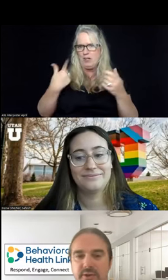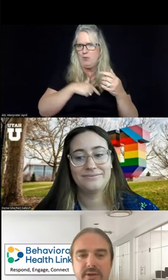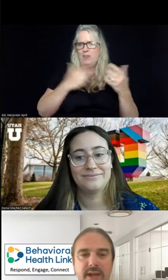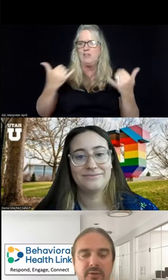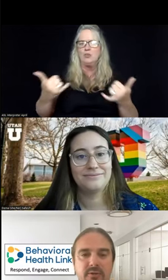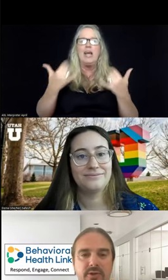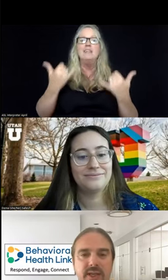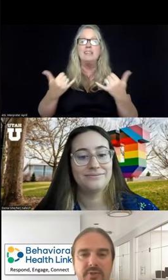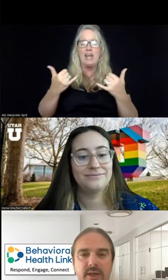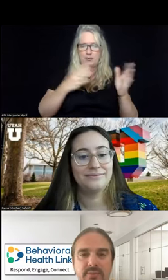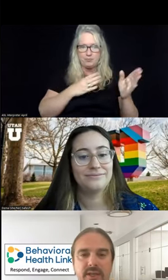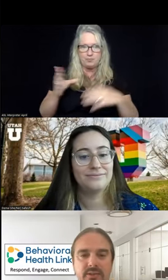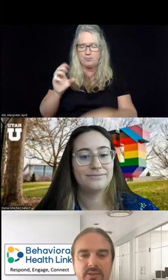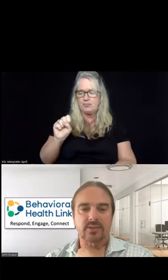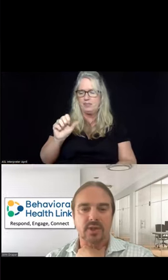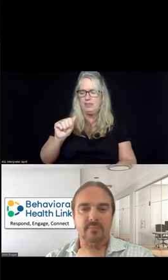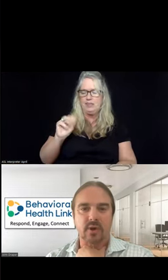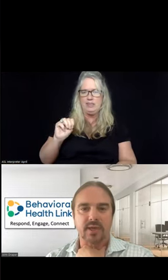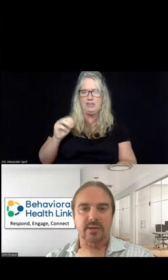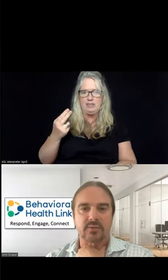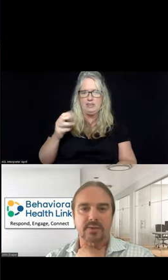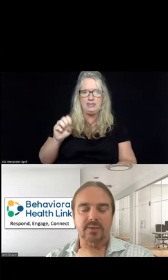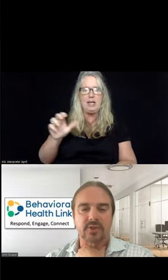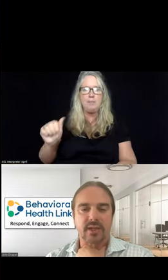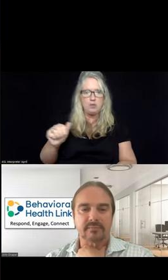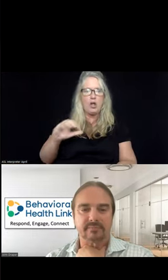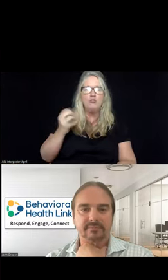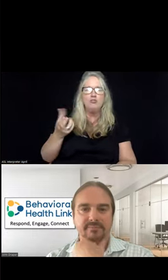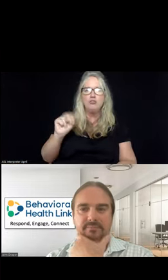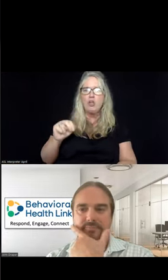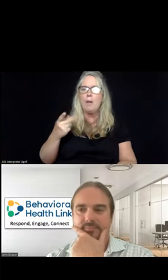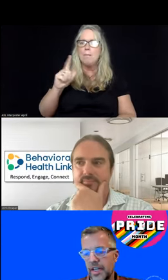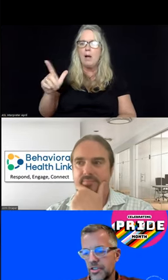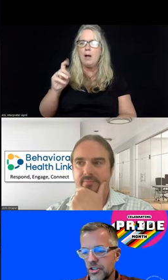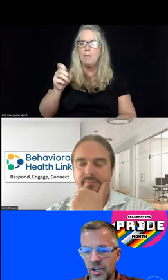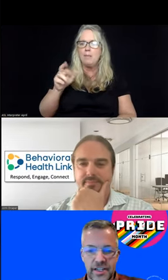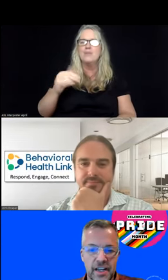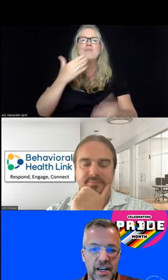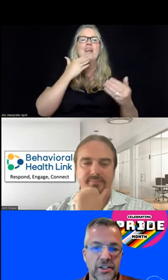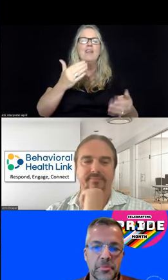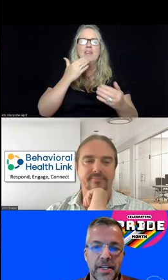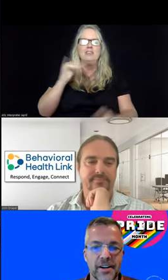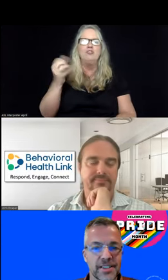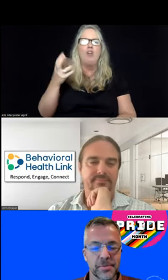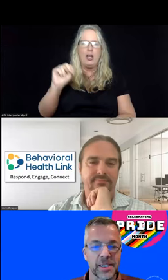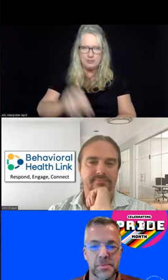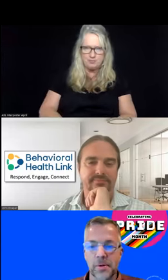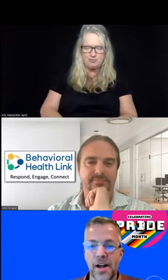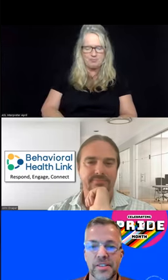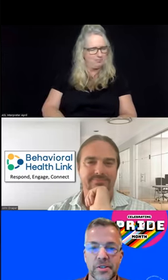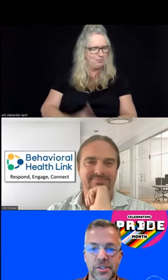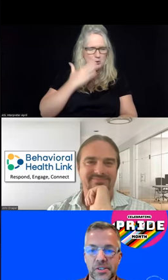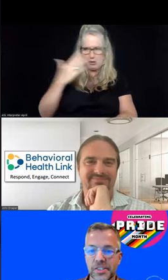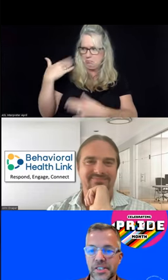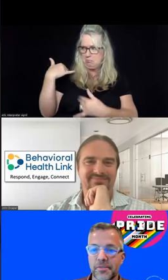We're going to turn now to our SAMHSA updates. John Palmieri is with us. John. Thanks, John. Good to be here. It seems like it's been